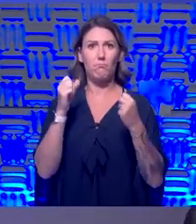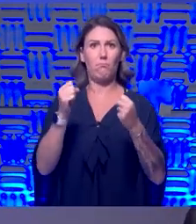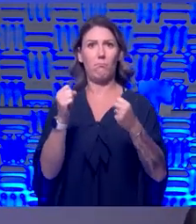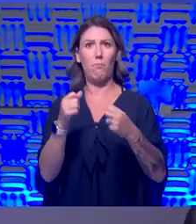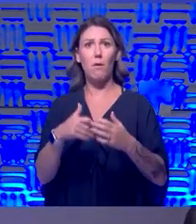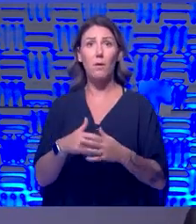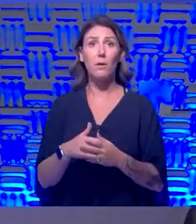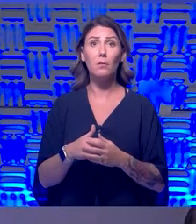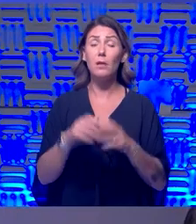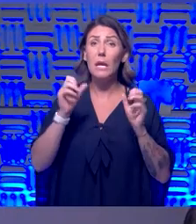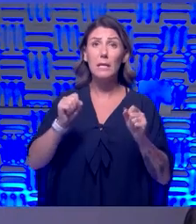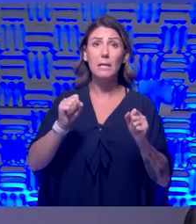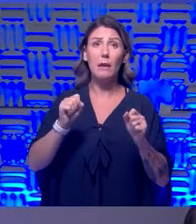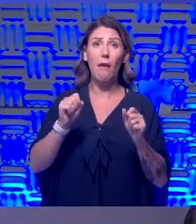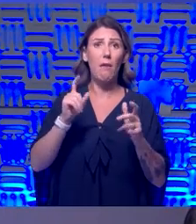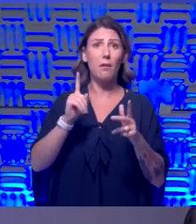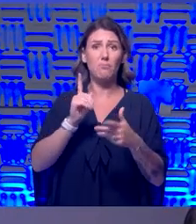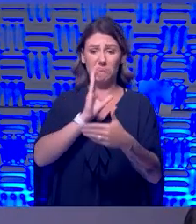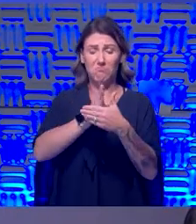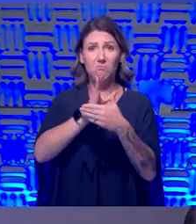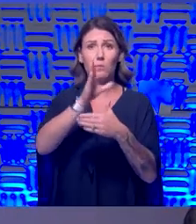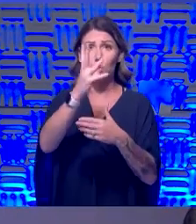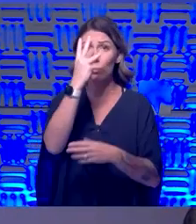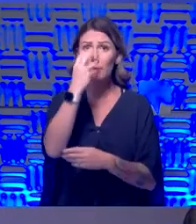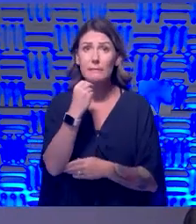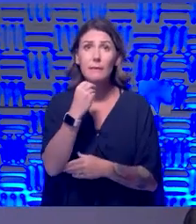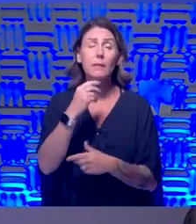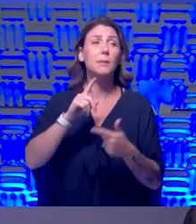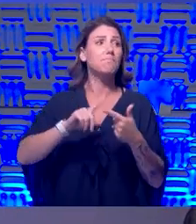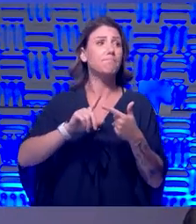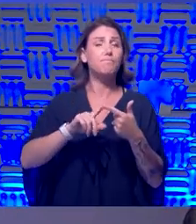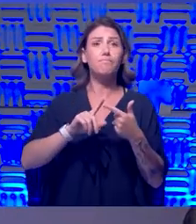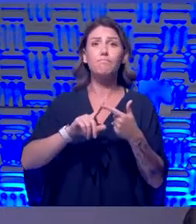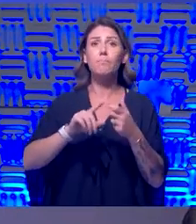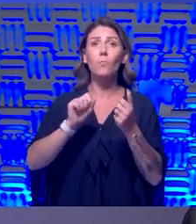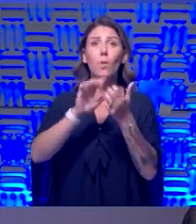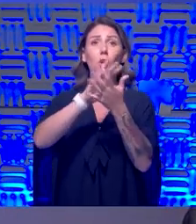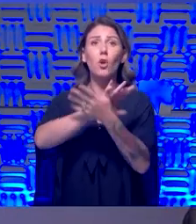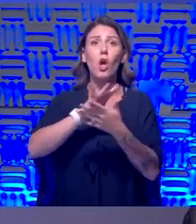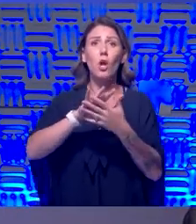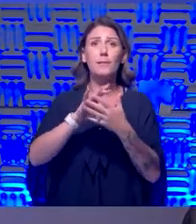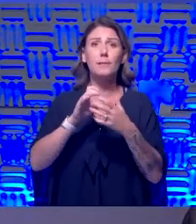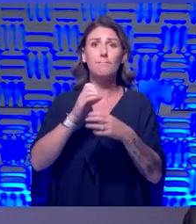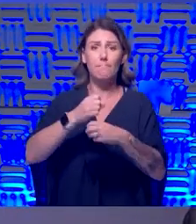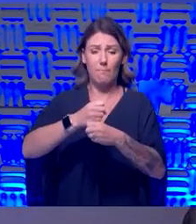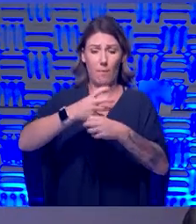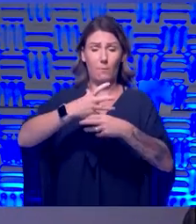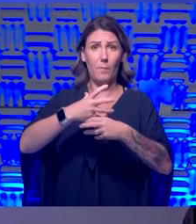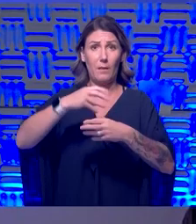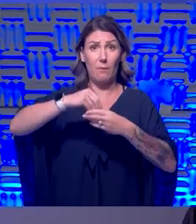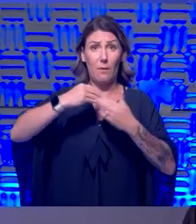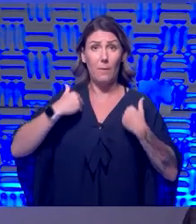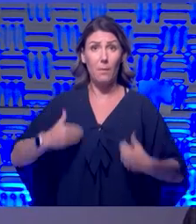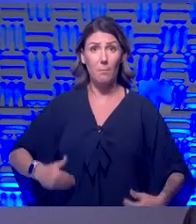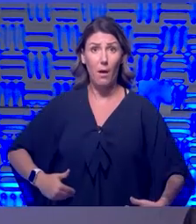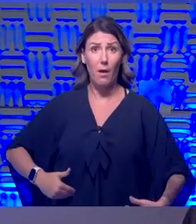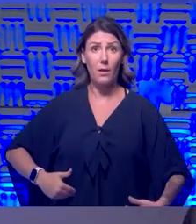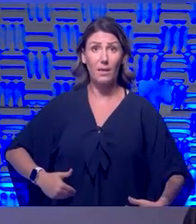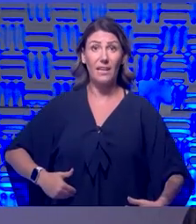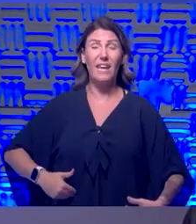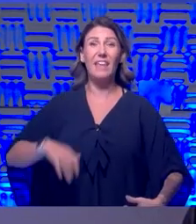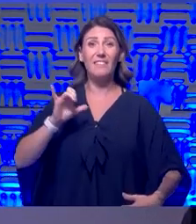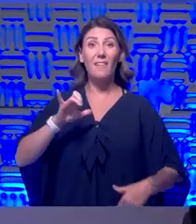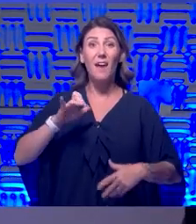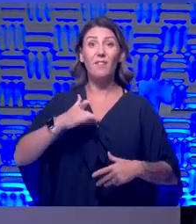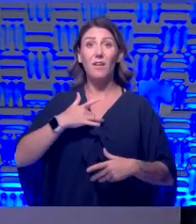can disrupt your sleep. It can absolutely, um, you know, cause inflammation in the body, which inflammation feels like